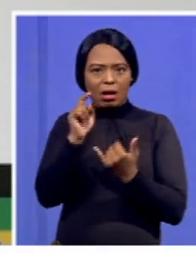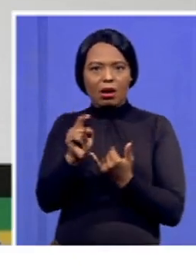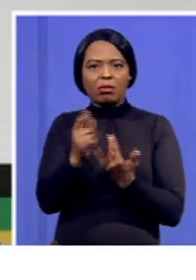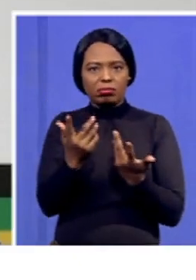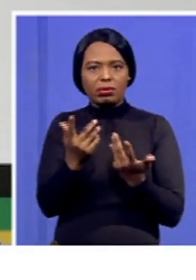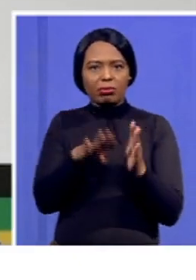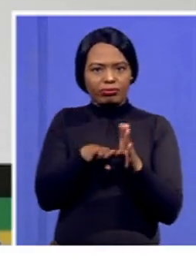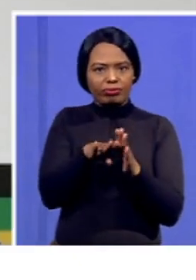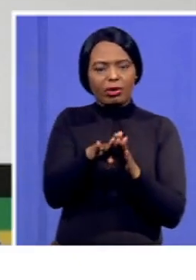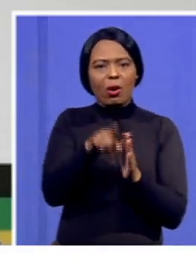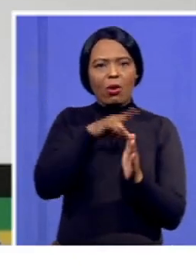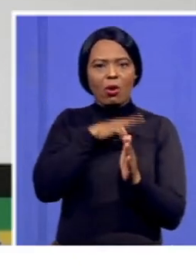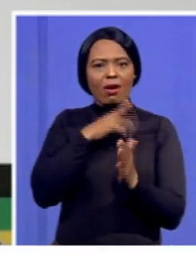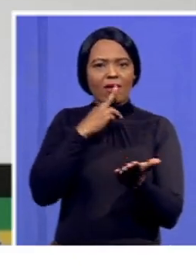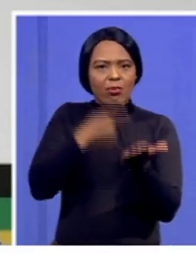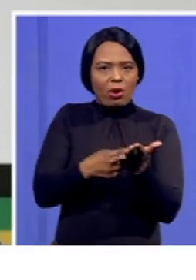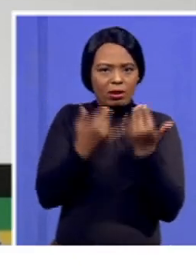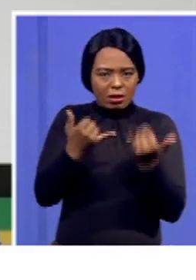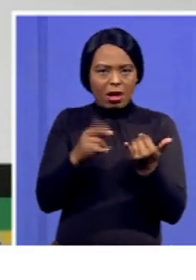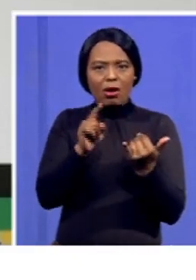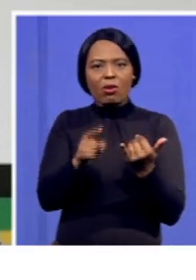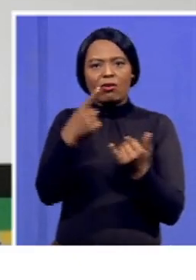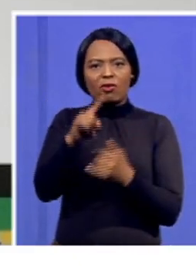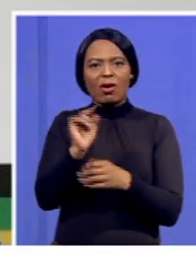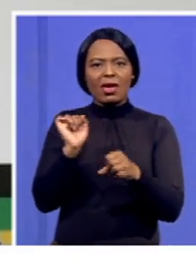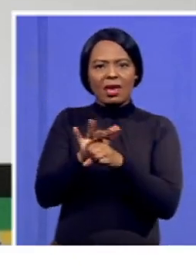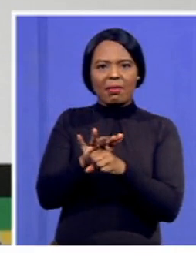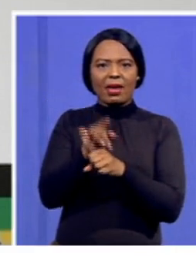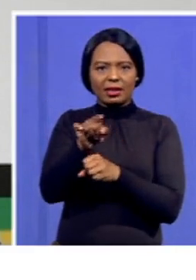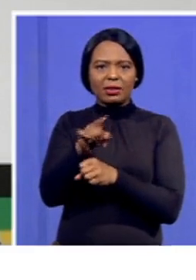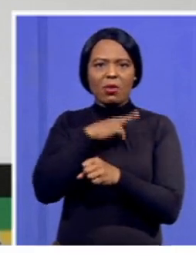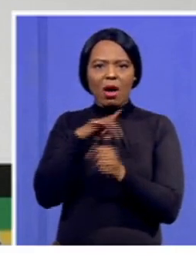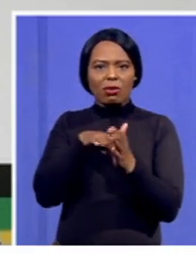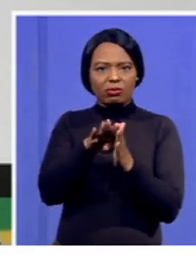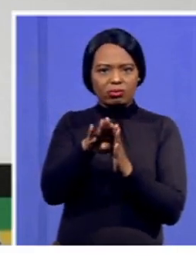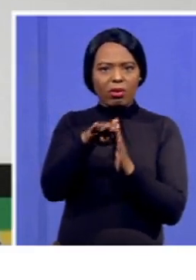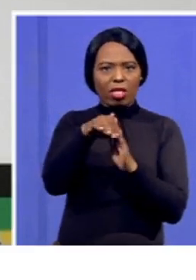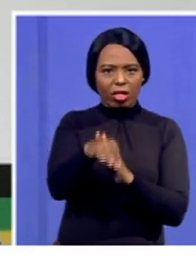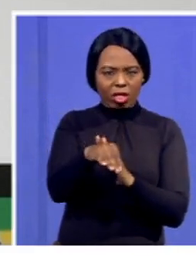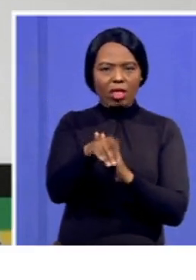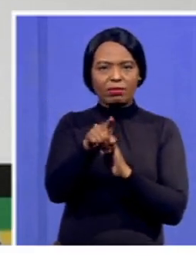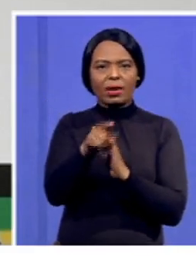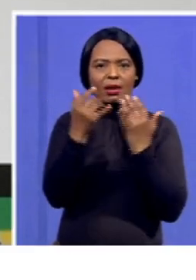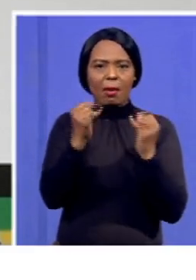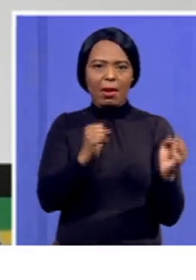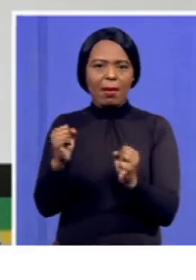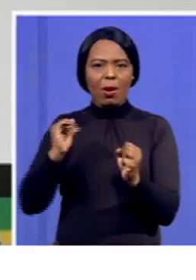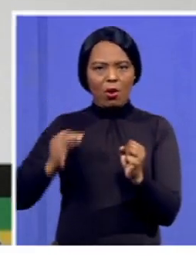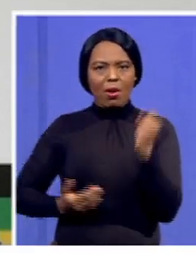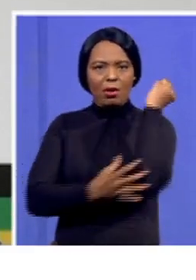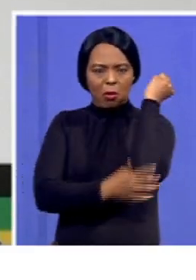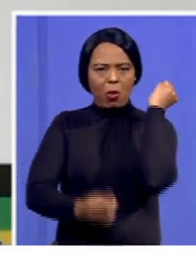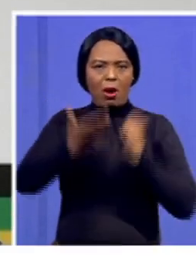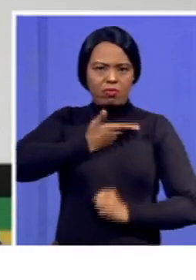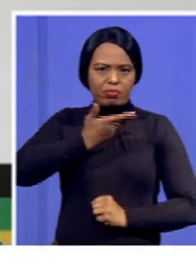at the reports that have been released, especially in terms of the impact of COVID-19, we're seeing that women remain the face of poverty in this country,